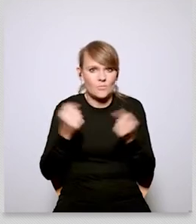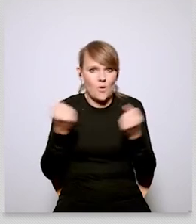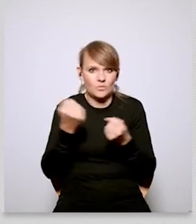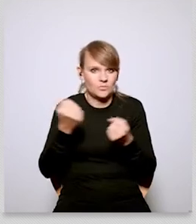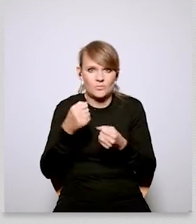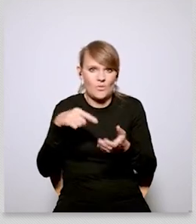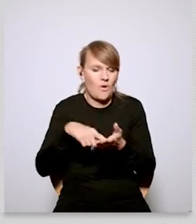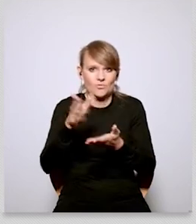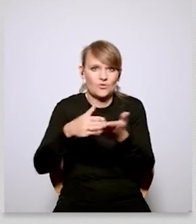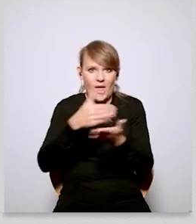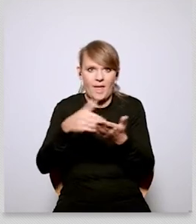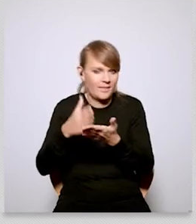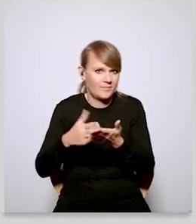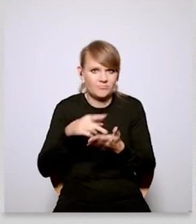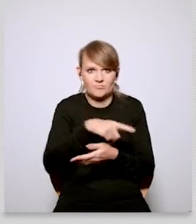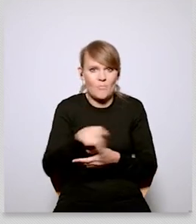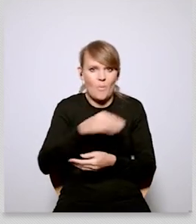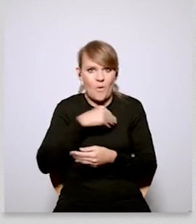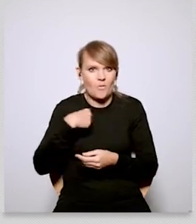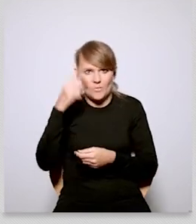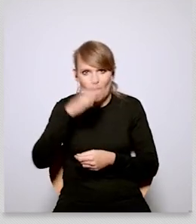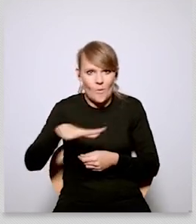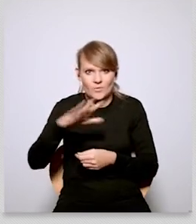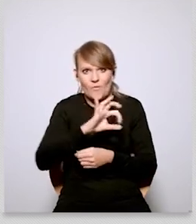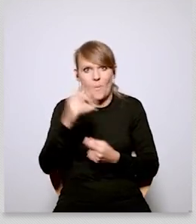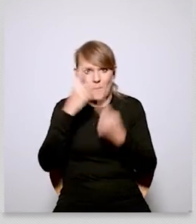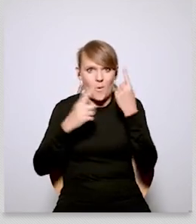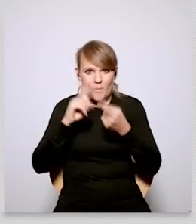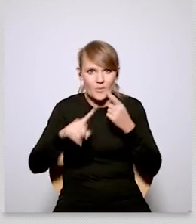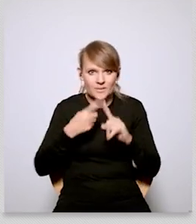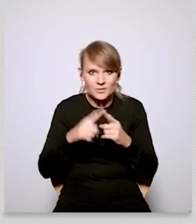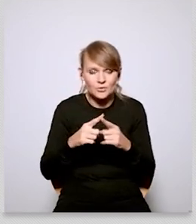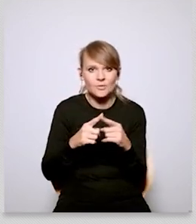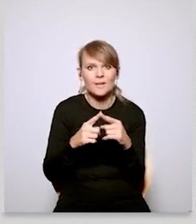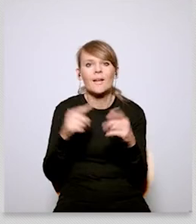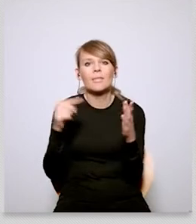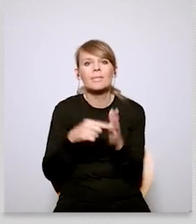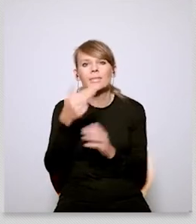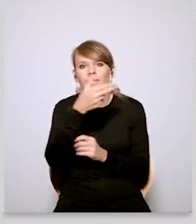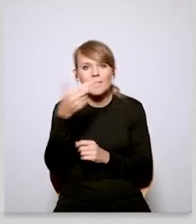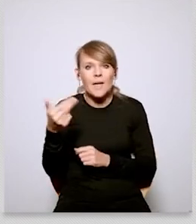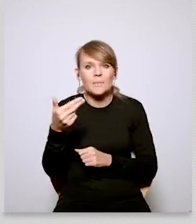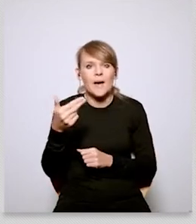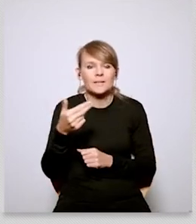and another issue that polarizes the polish society in political terms is the topic